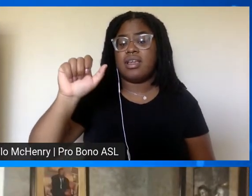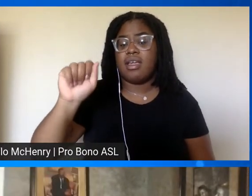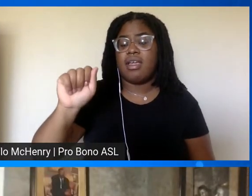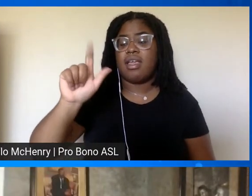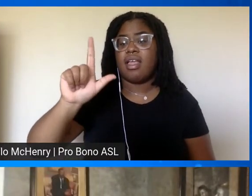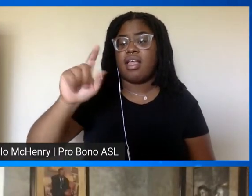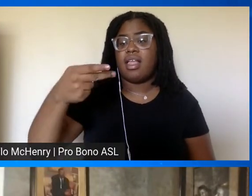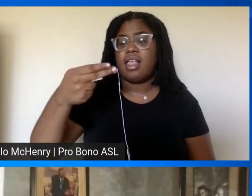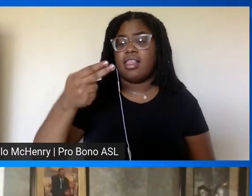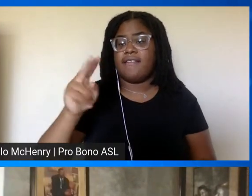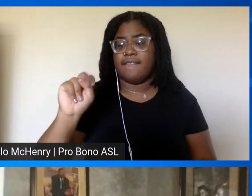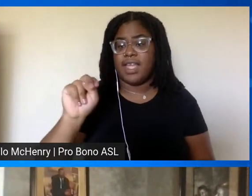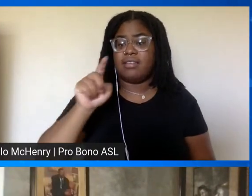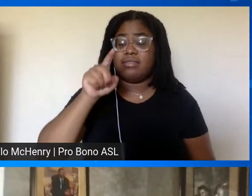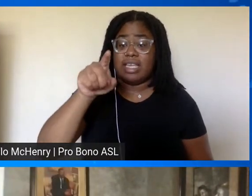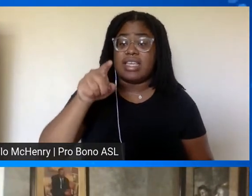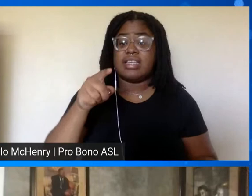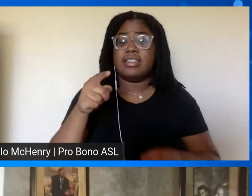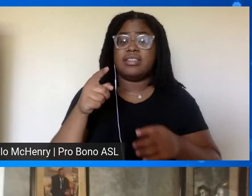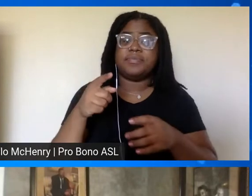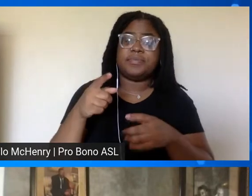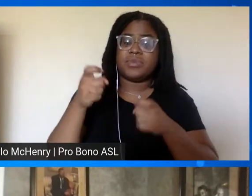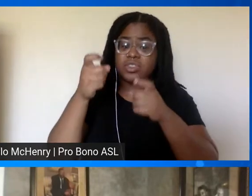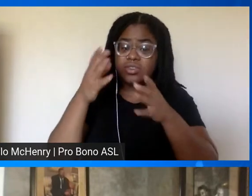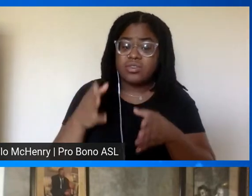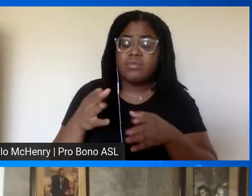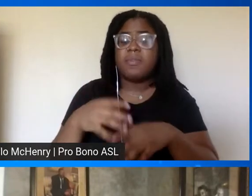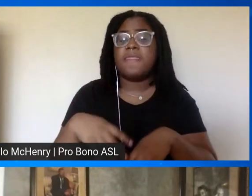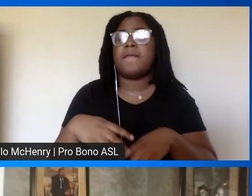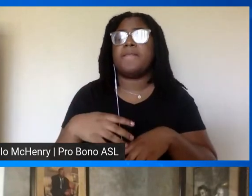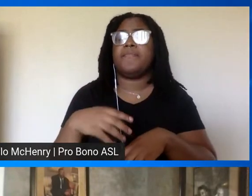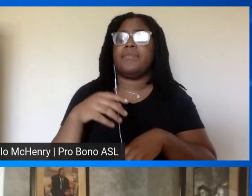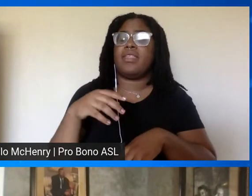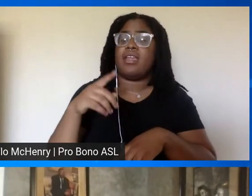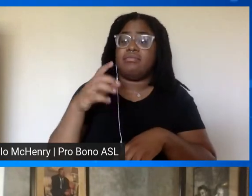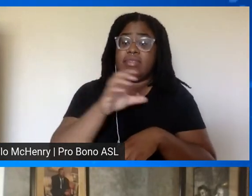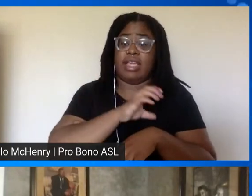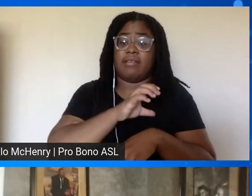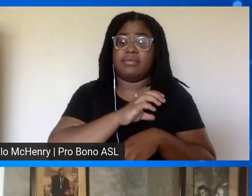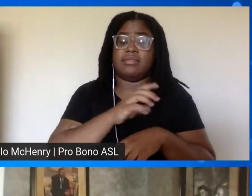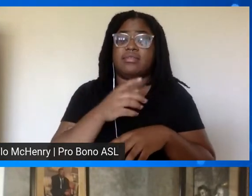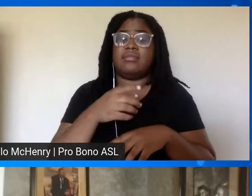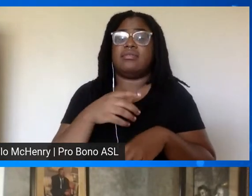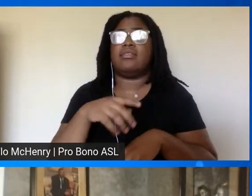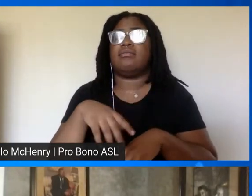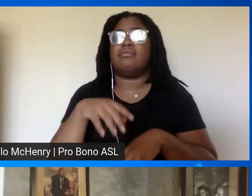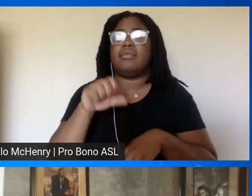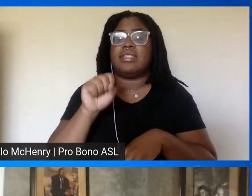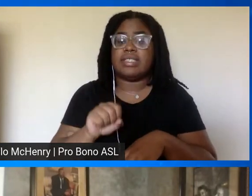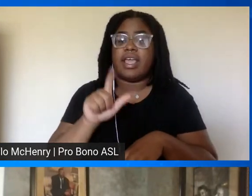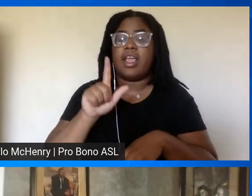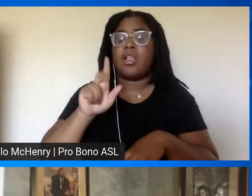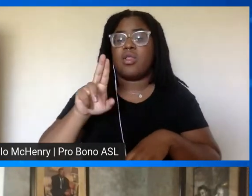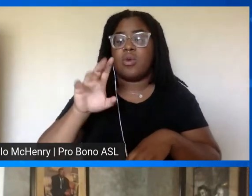non-violence trainer at the king's center retired captain with the st louis police department welcome mr alfin